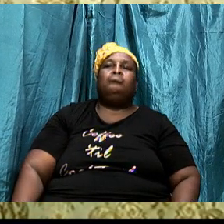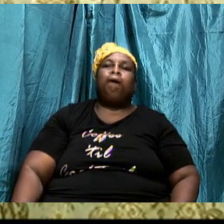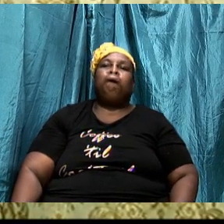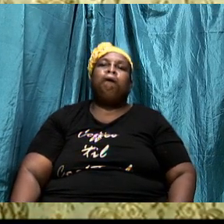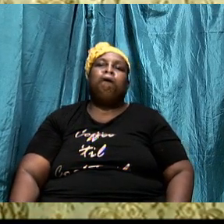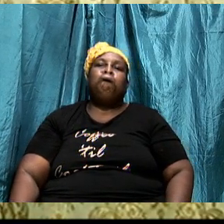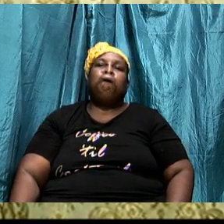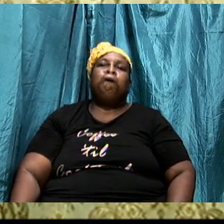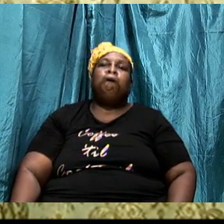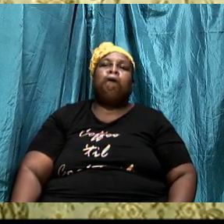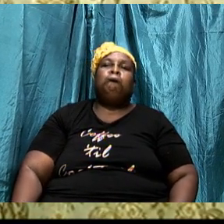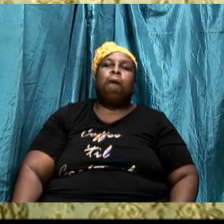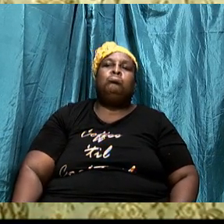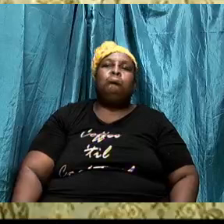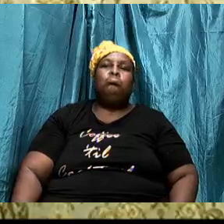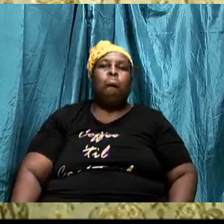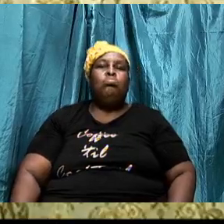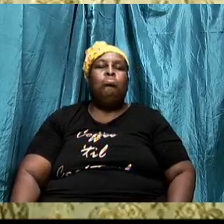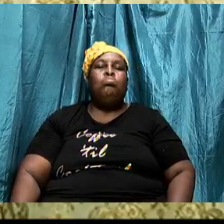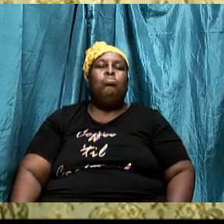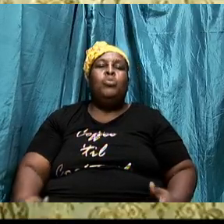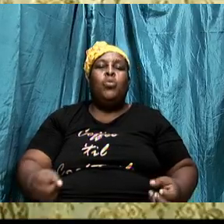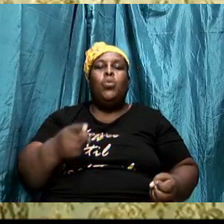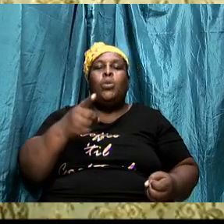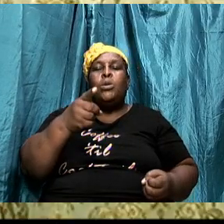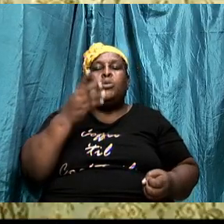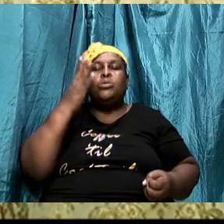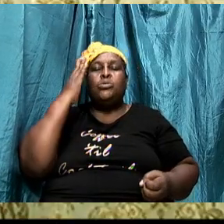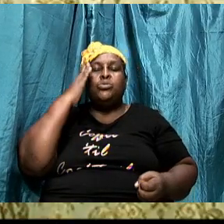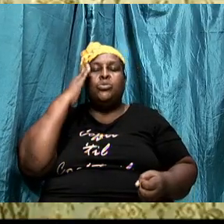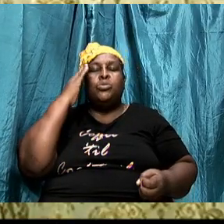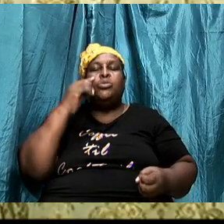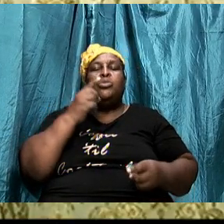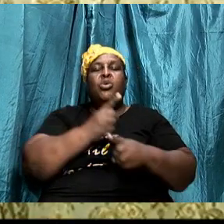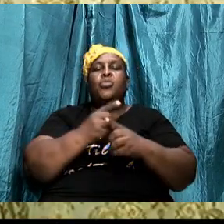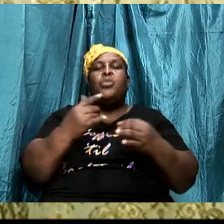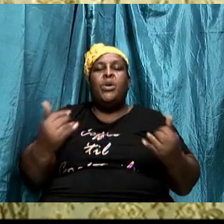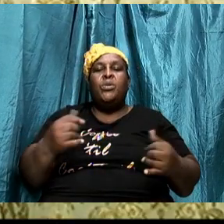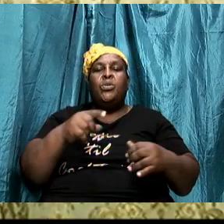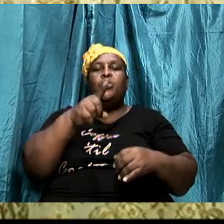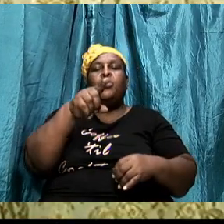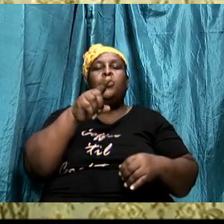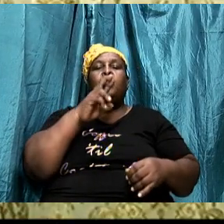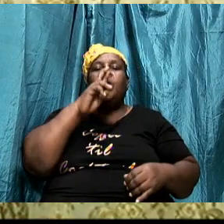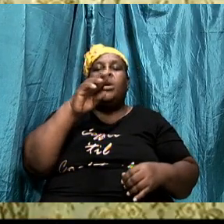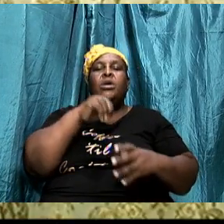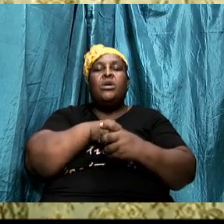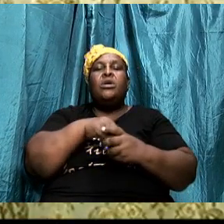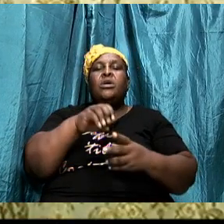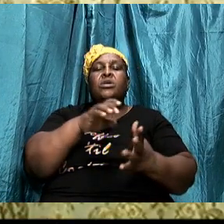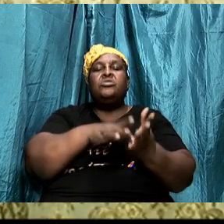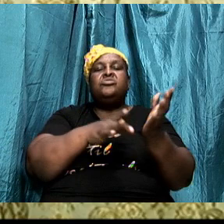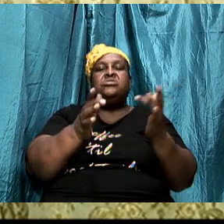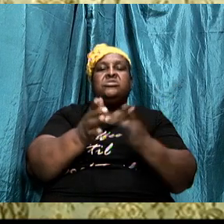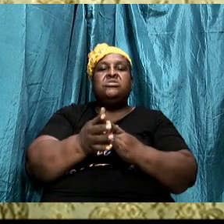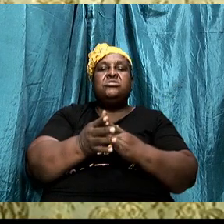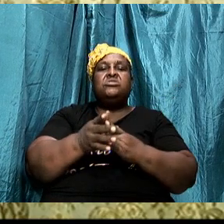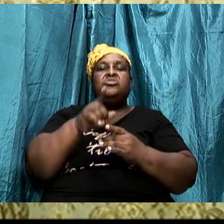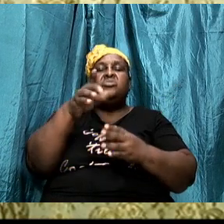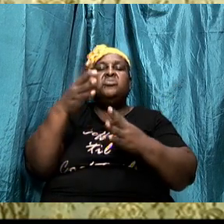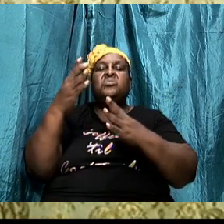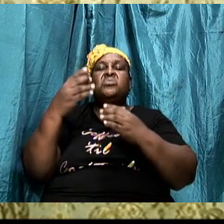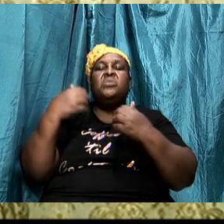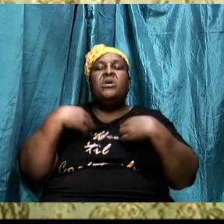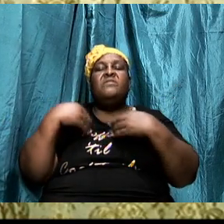I want you to know that now that you are in Christ now that you have accepted the Lord